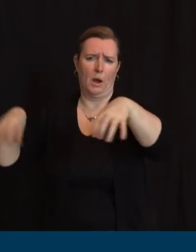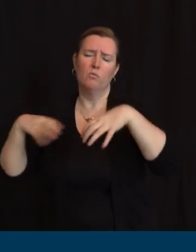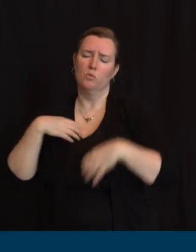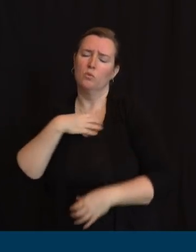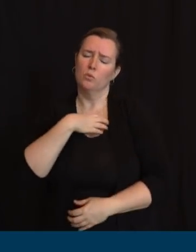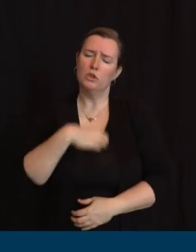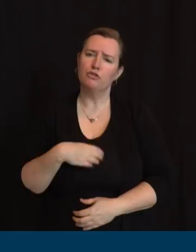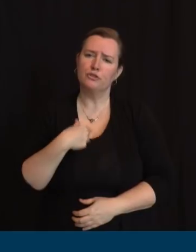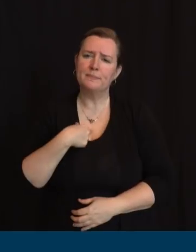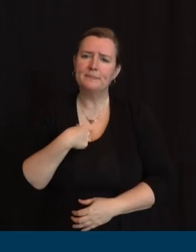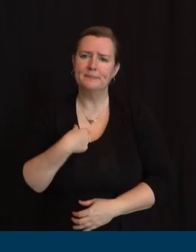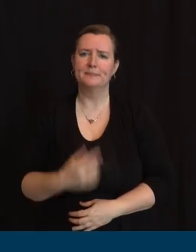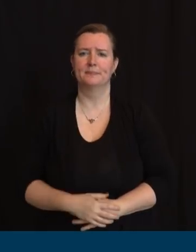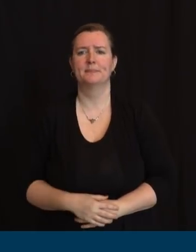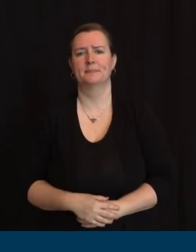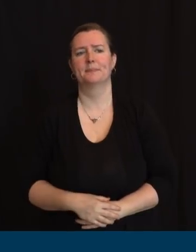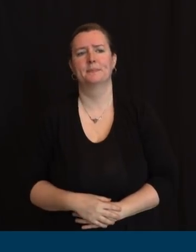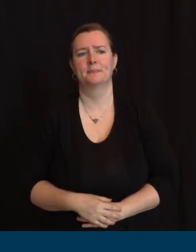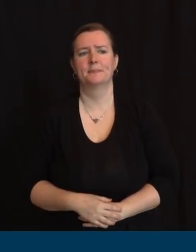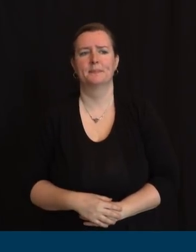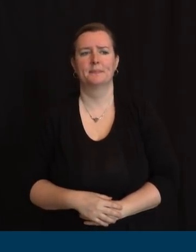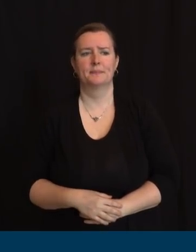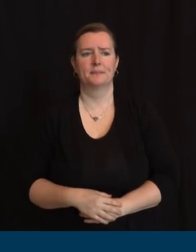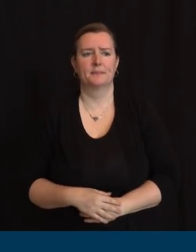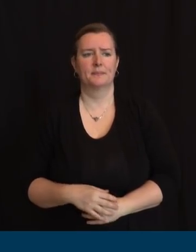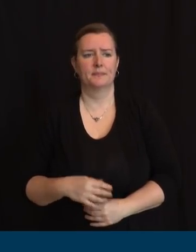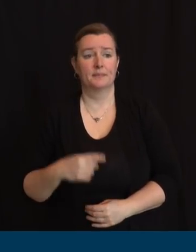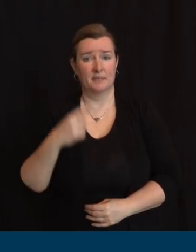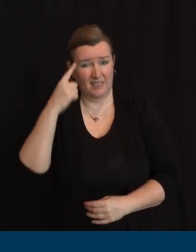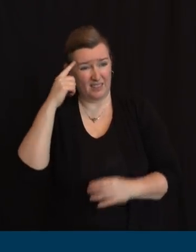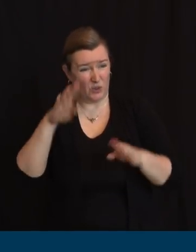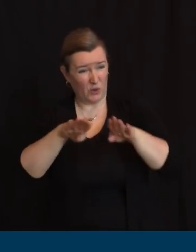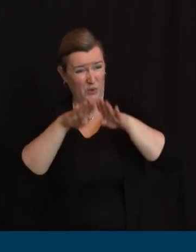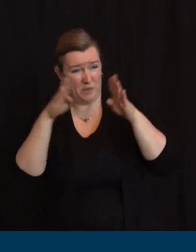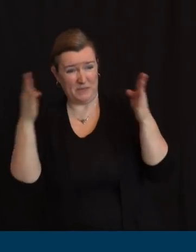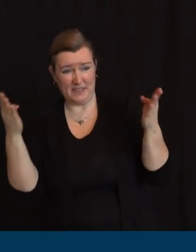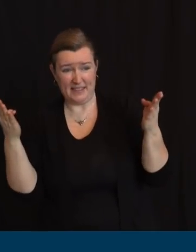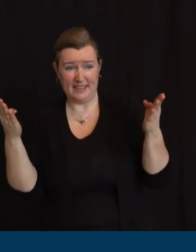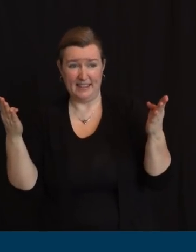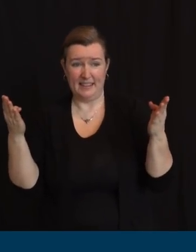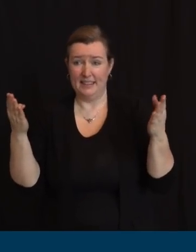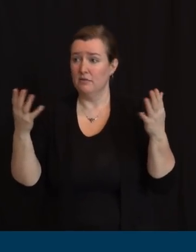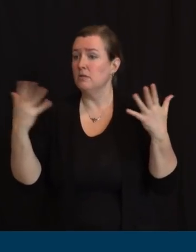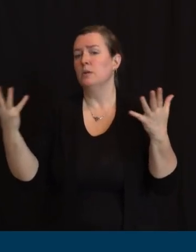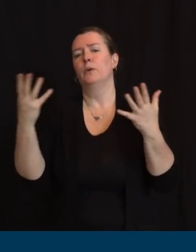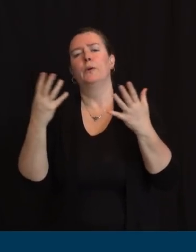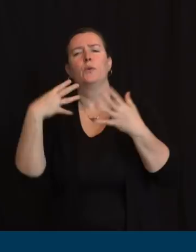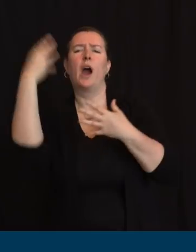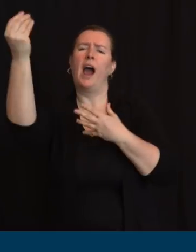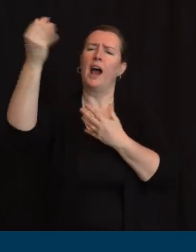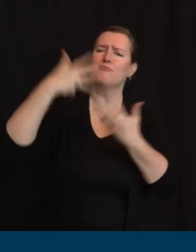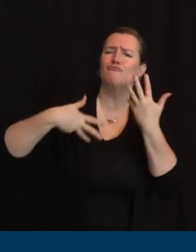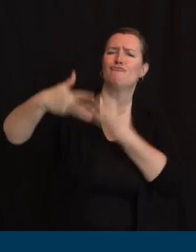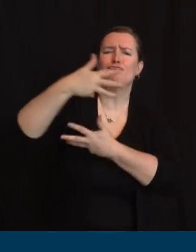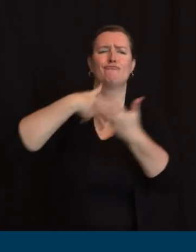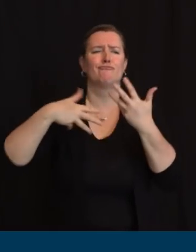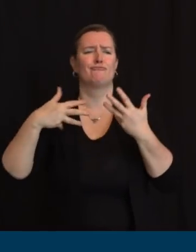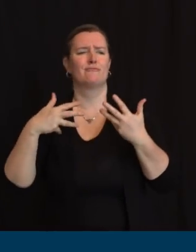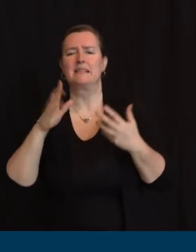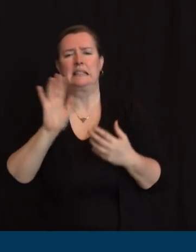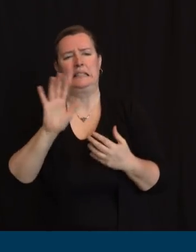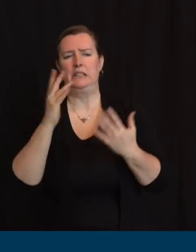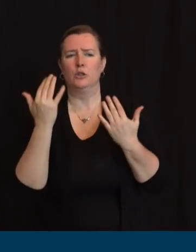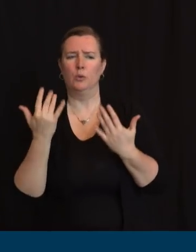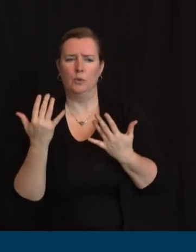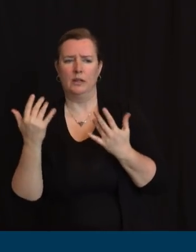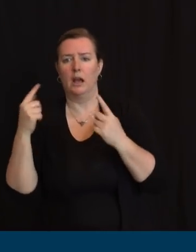to think about reopening unless the resources that we get, in particular the cooperation and resources we get from the federal government, are